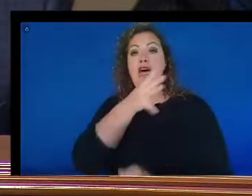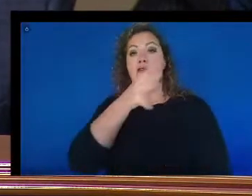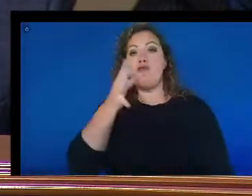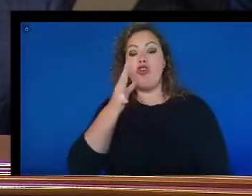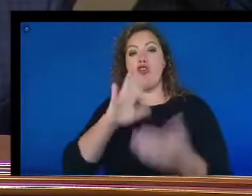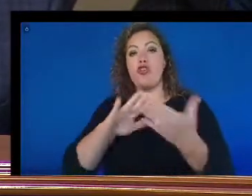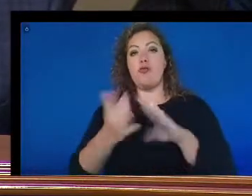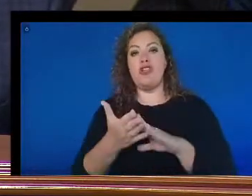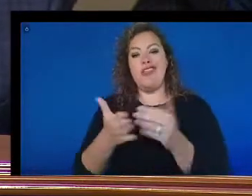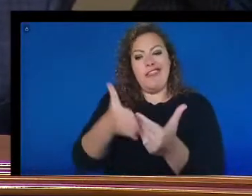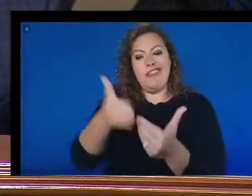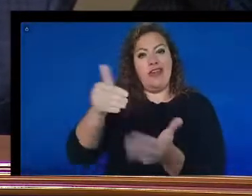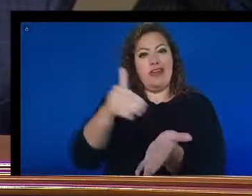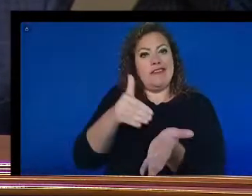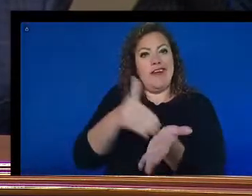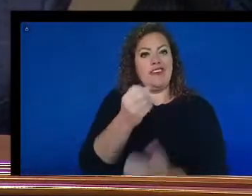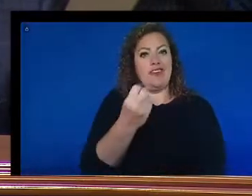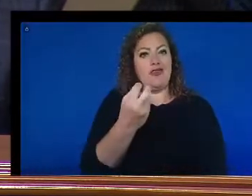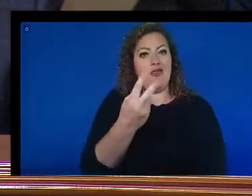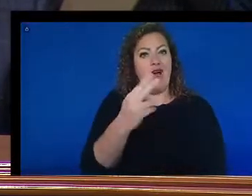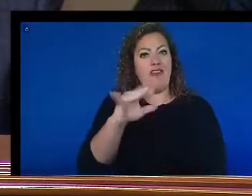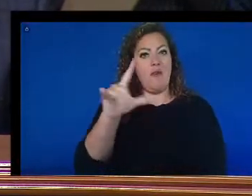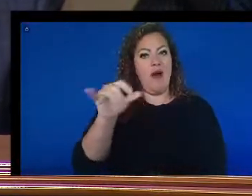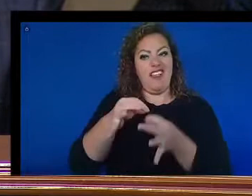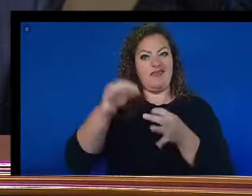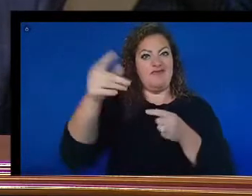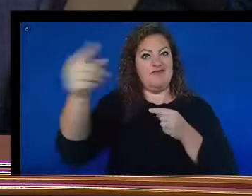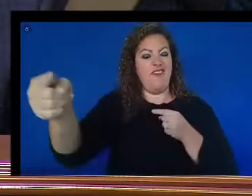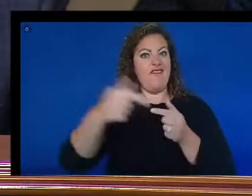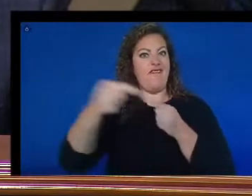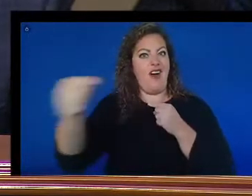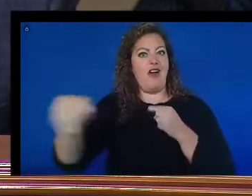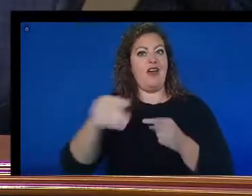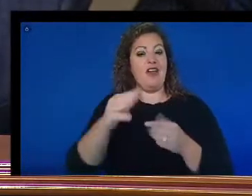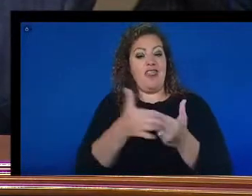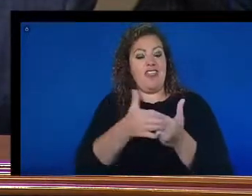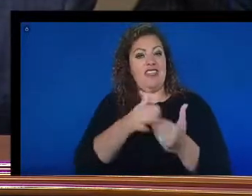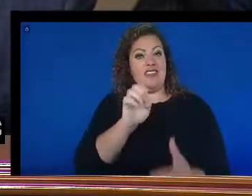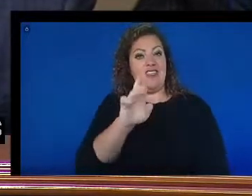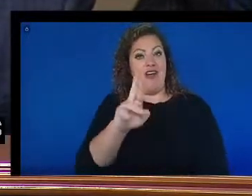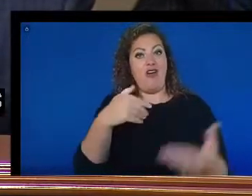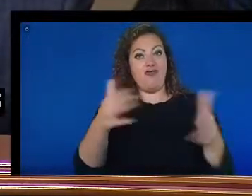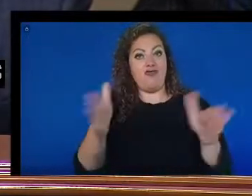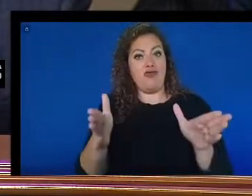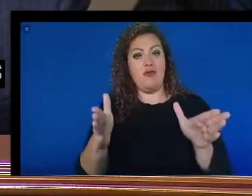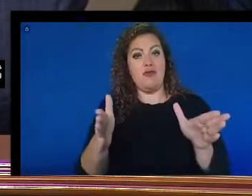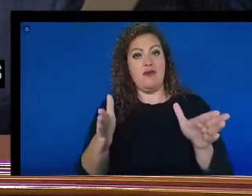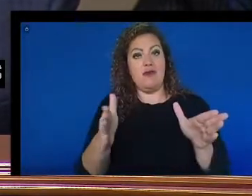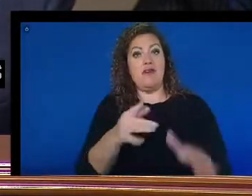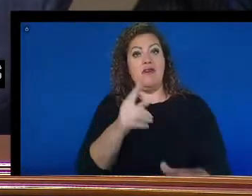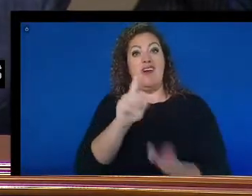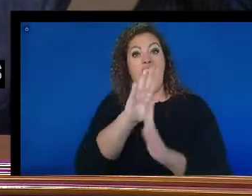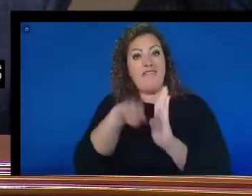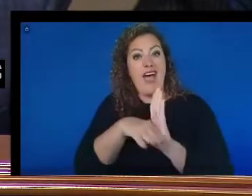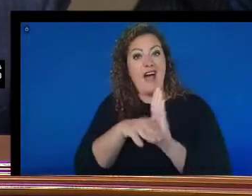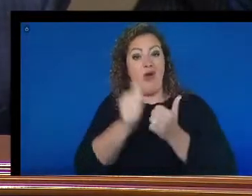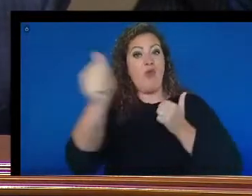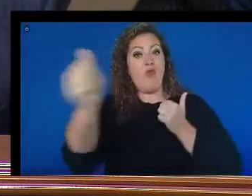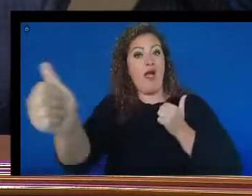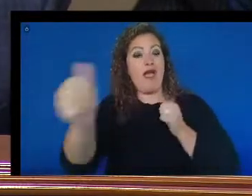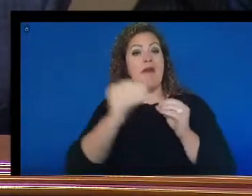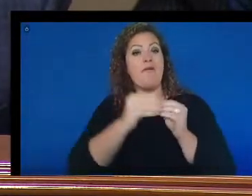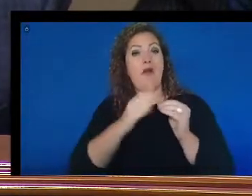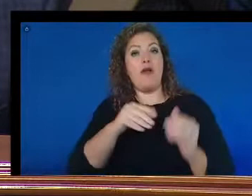doctor is 12 miles away, the nearest ER room, emergency room is a half an hour away and more than 100